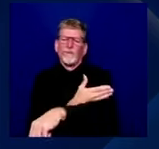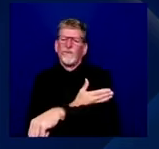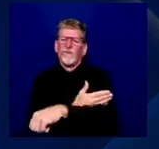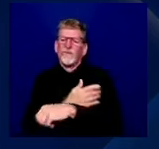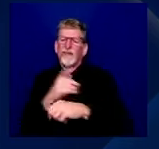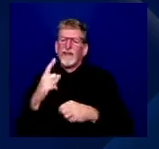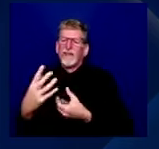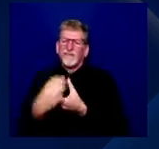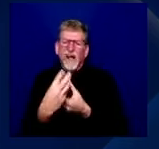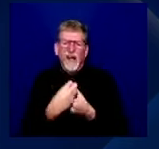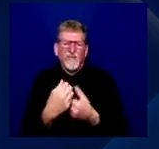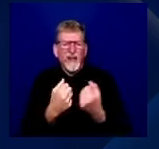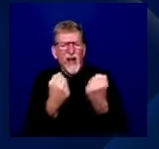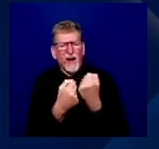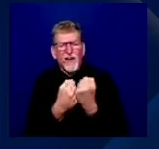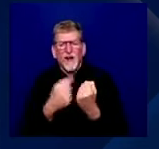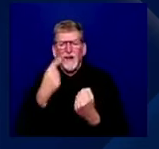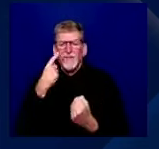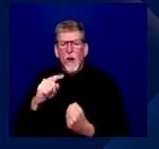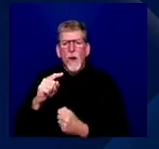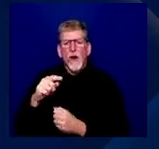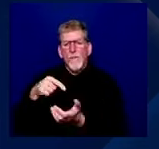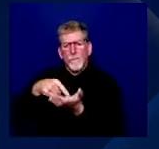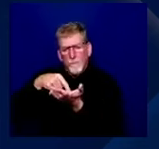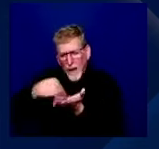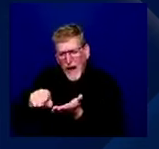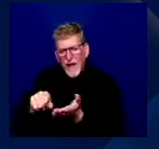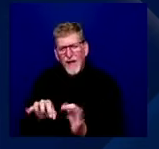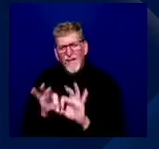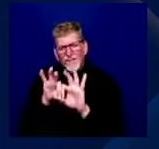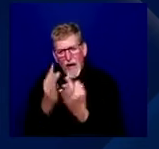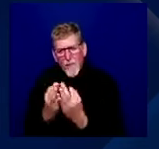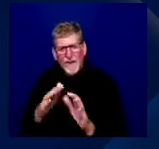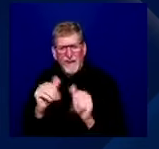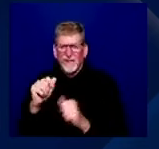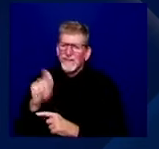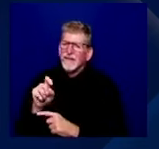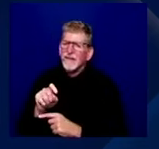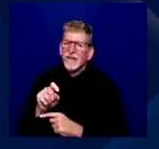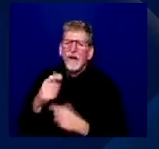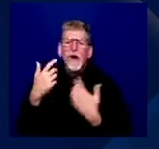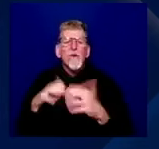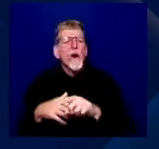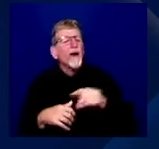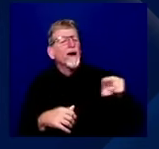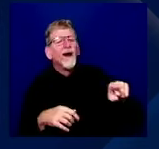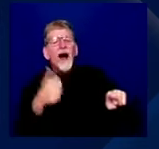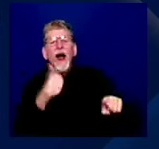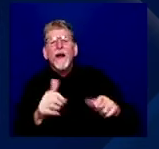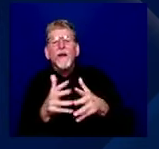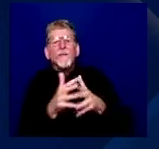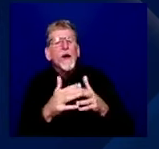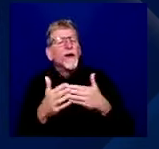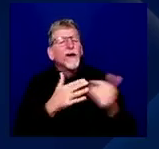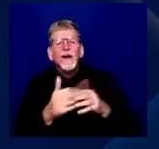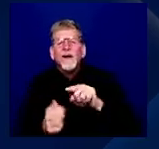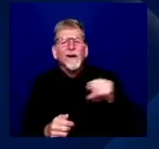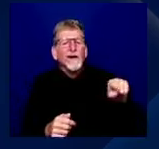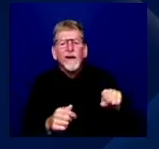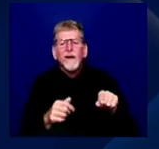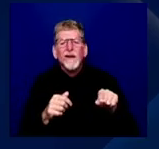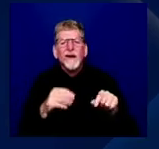family leave as well, because I don't want any American man or woman to have to decide between being in the NICU or the ICU